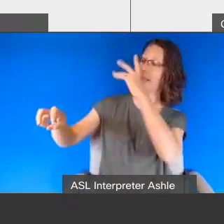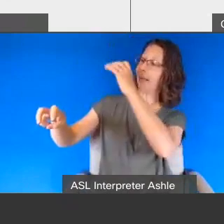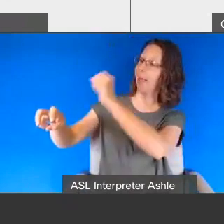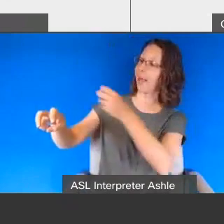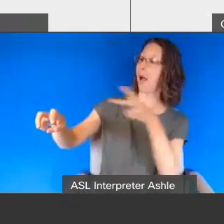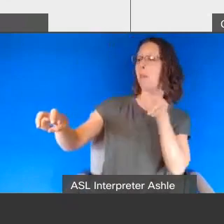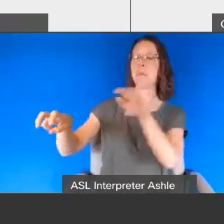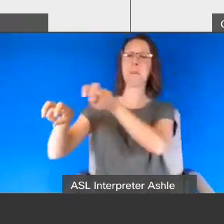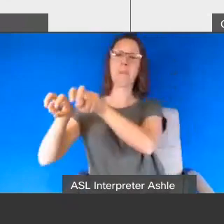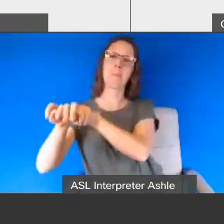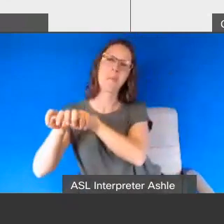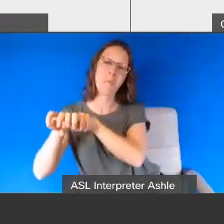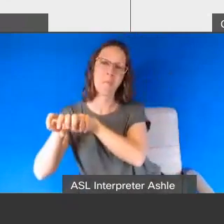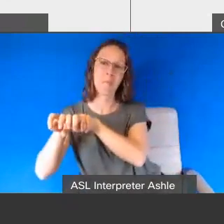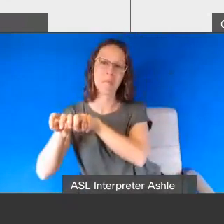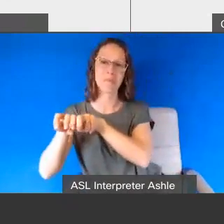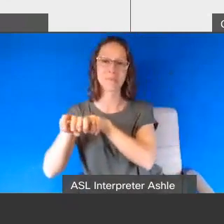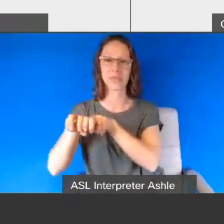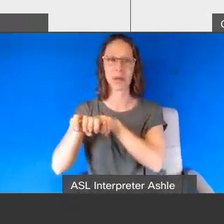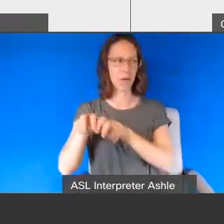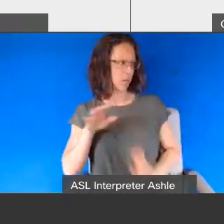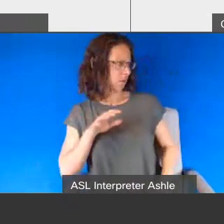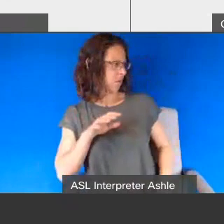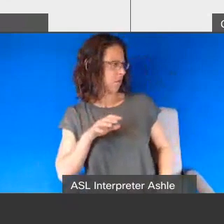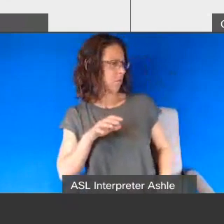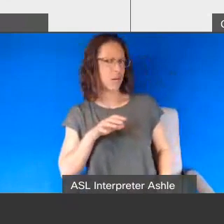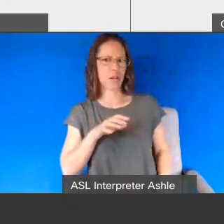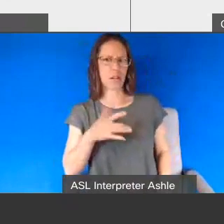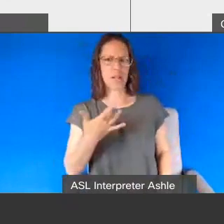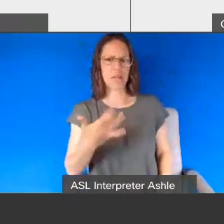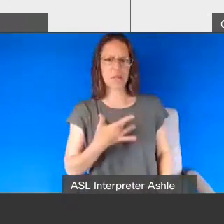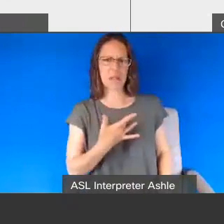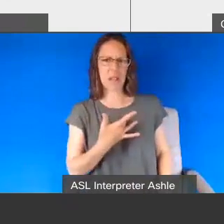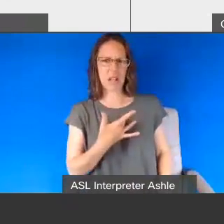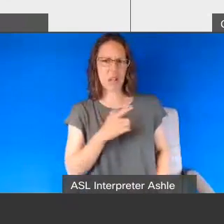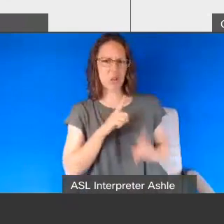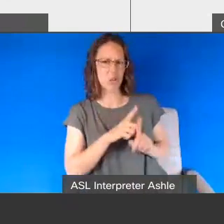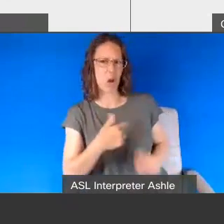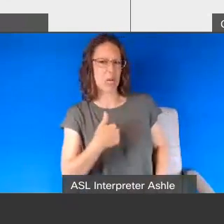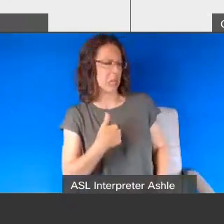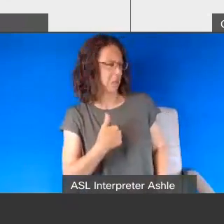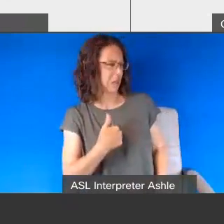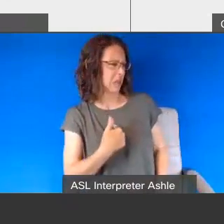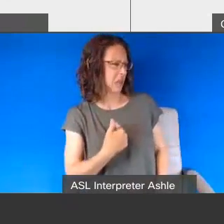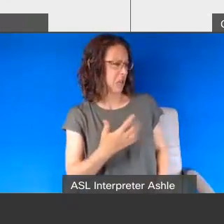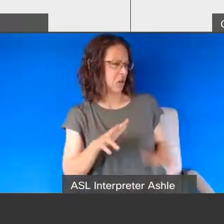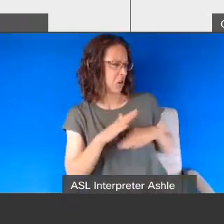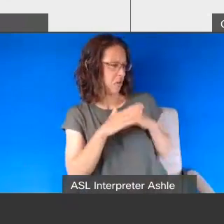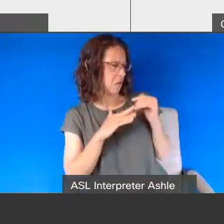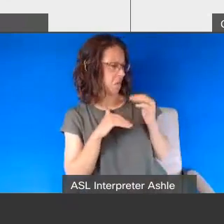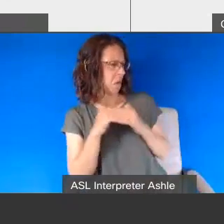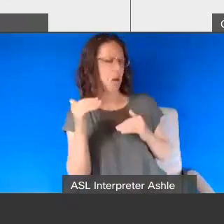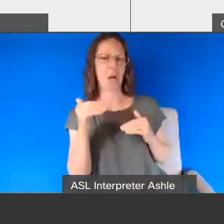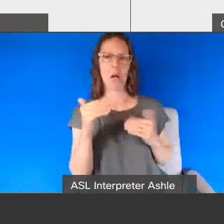well that person may have a reaction such as calling the police saying i'm uh i'm being stalked by somebody when in fact the person on the